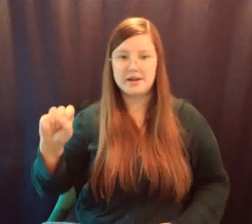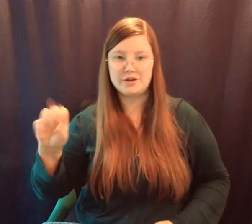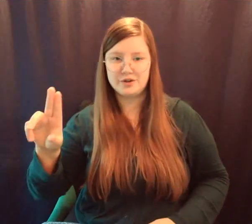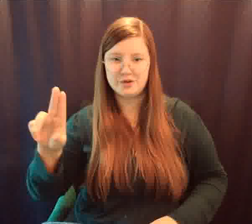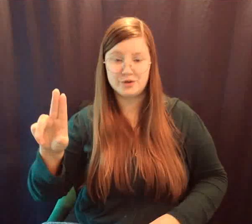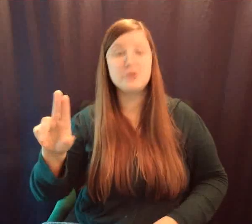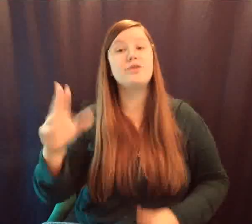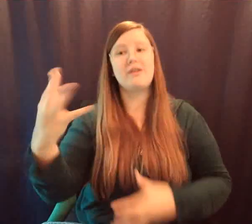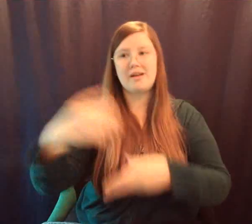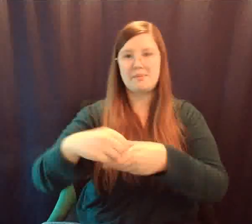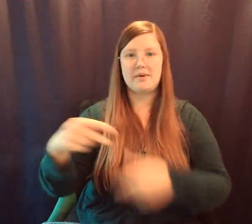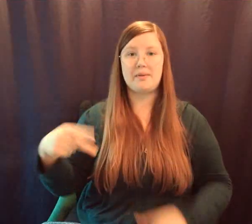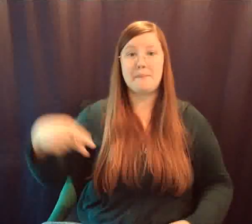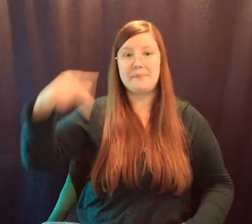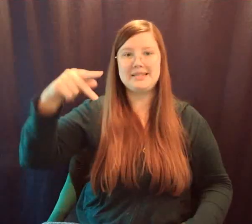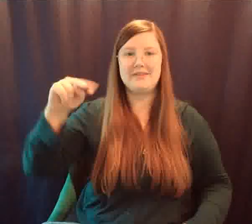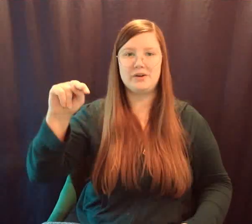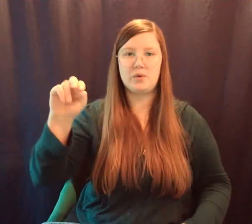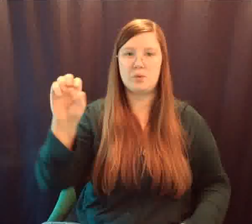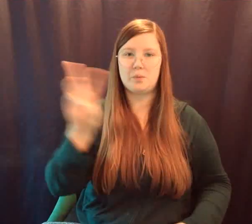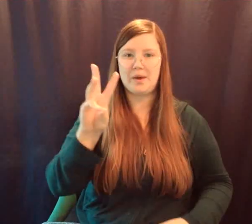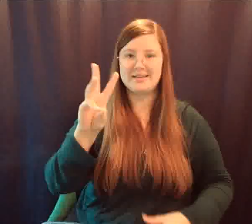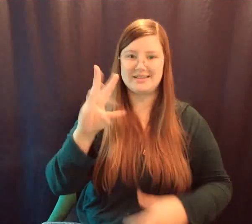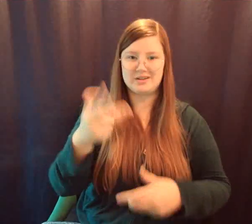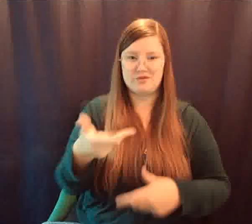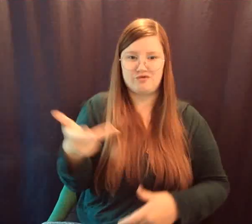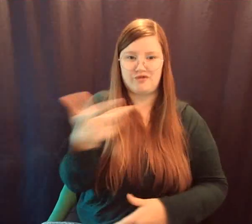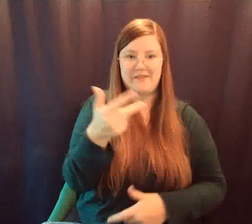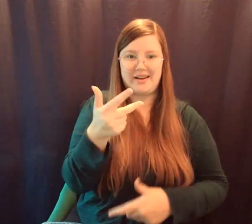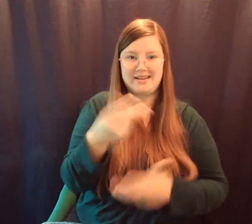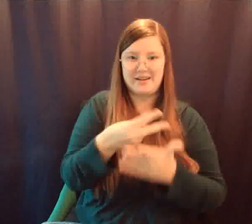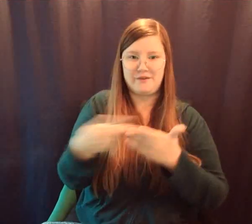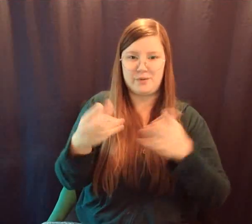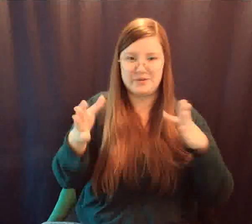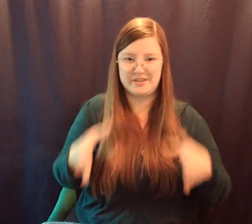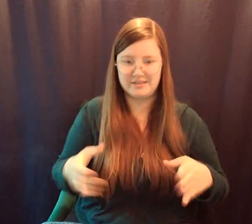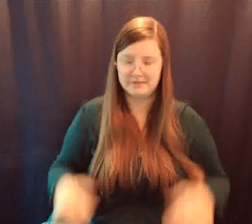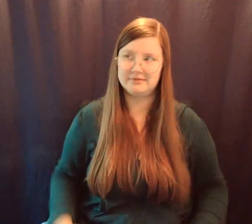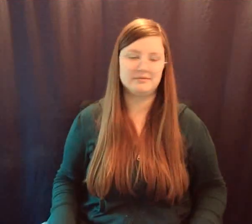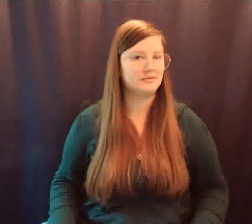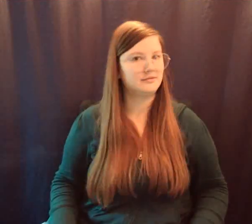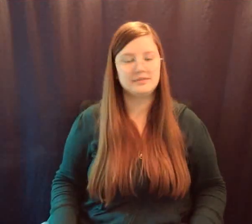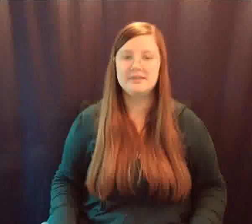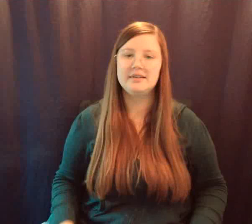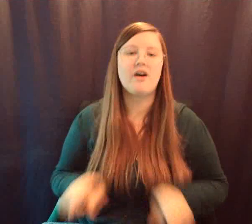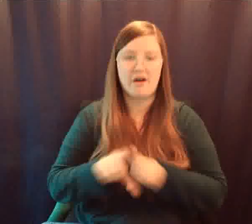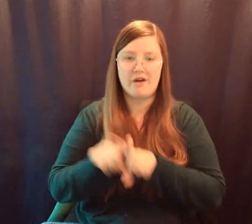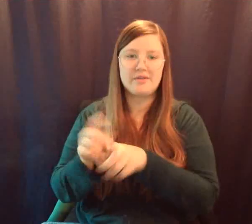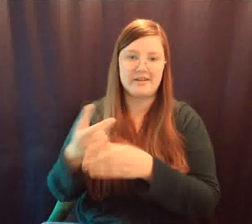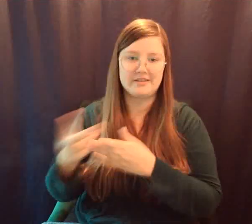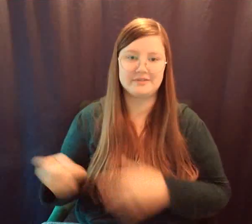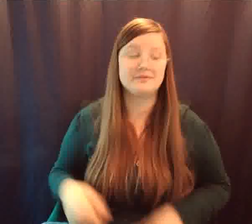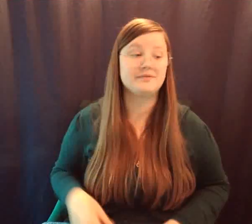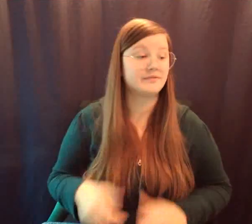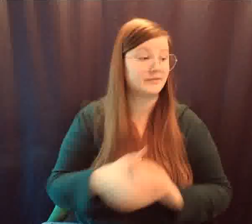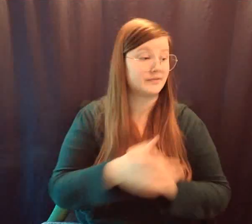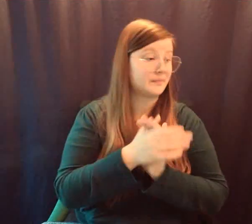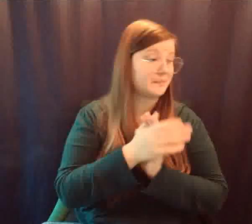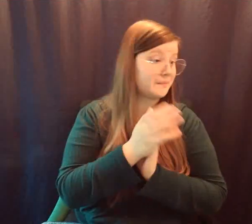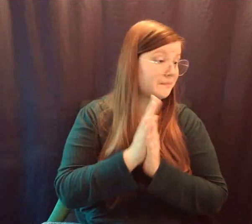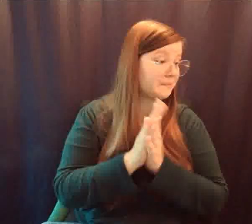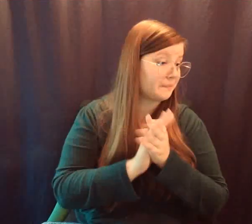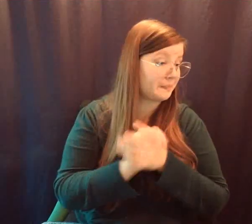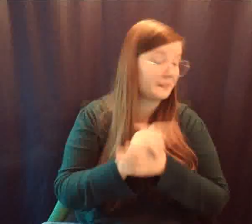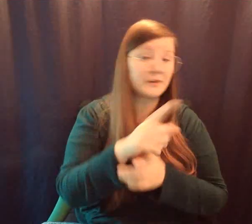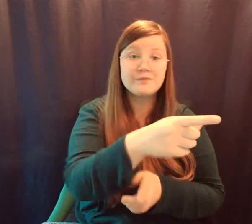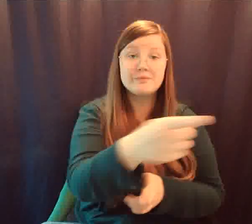this last weekend, and they hope for a better outcome this weekend. Attention all EWHS student-athletes, dates for the